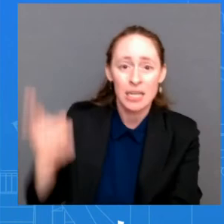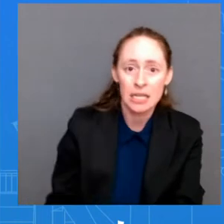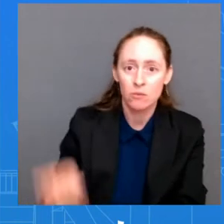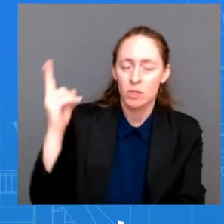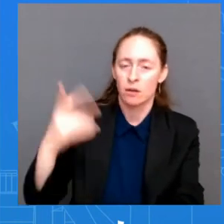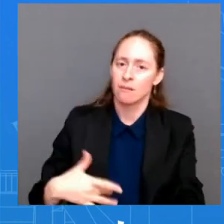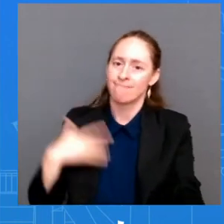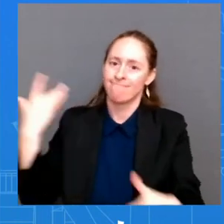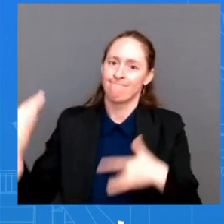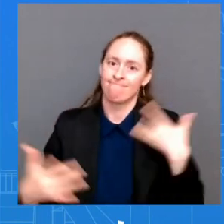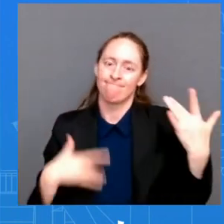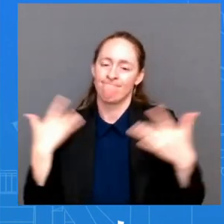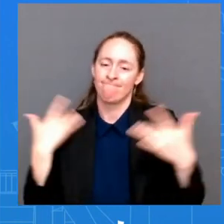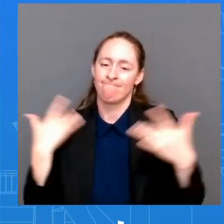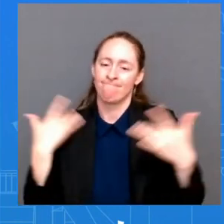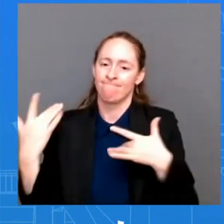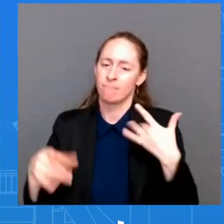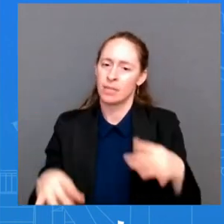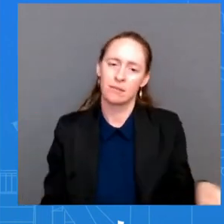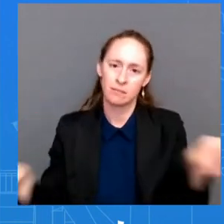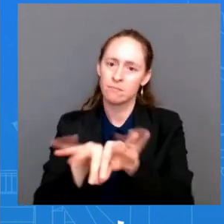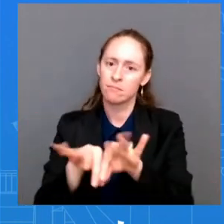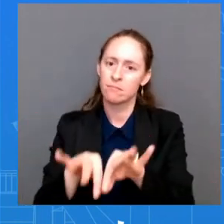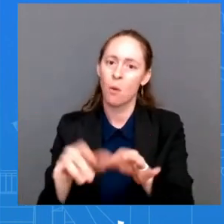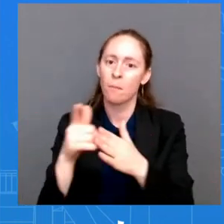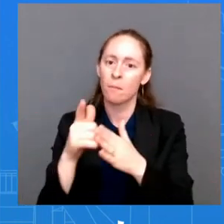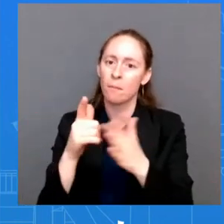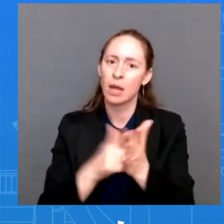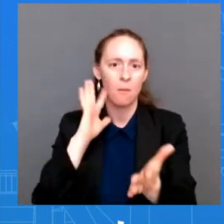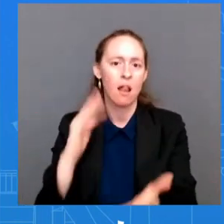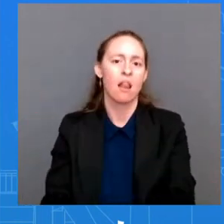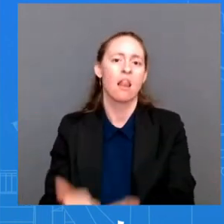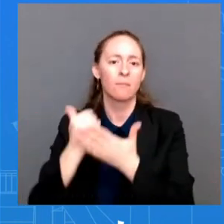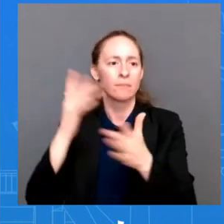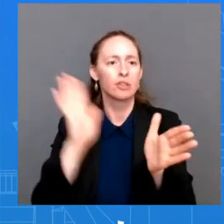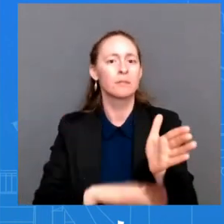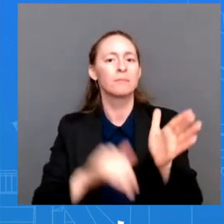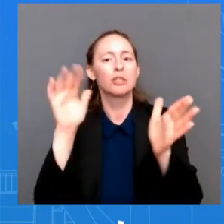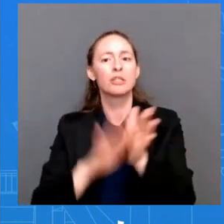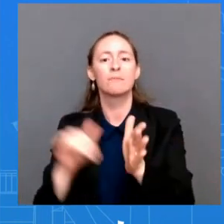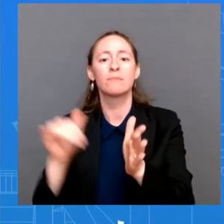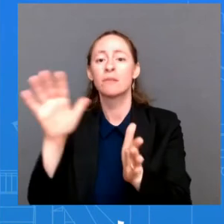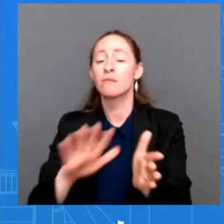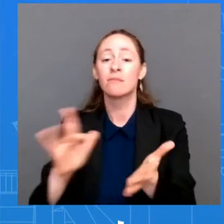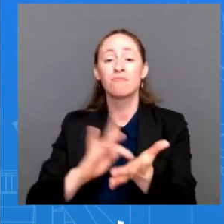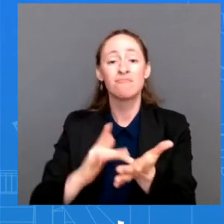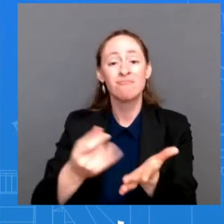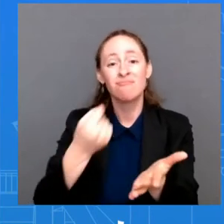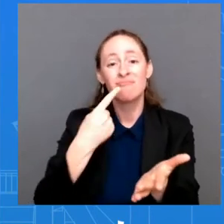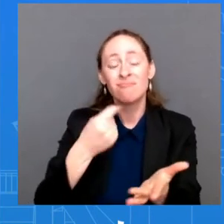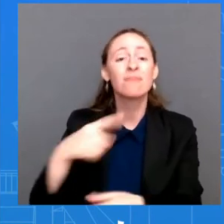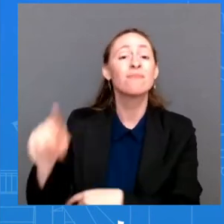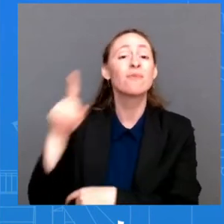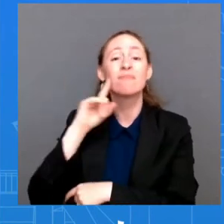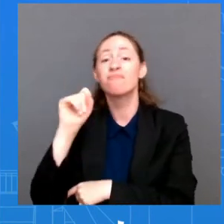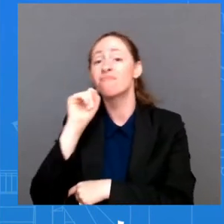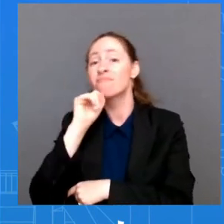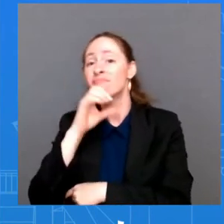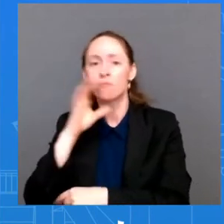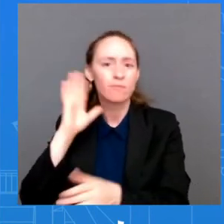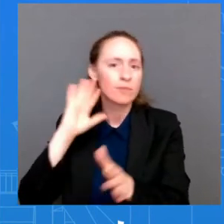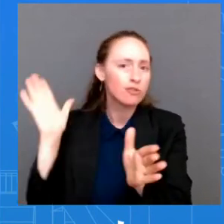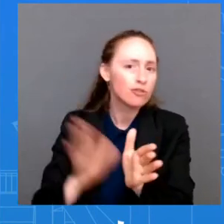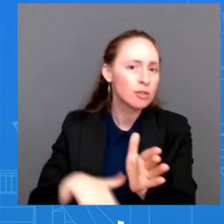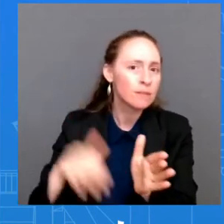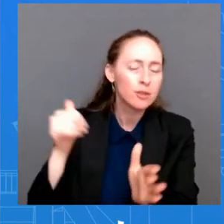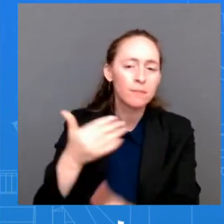uh lowering cost uh prescription drugs for our seniors as we're talking about uh getting some of that energy lowering costs uh